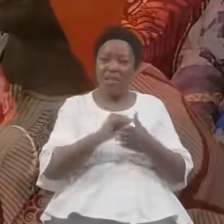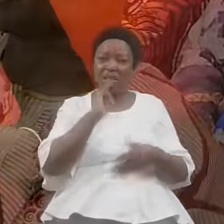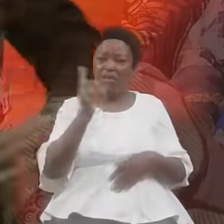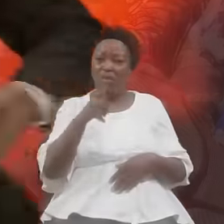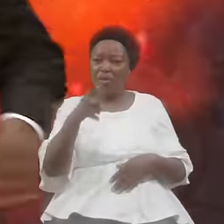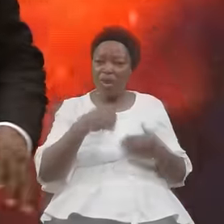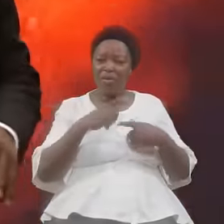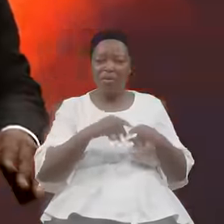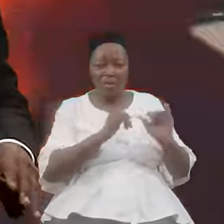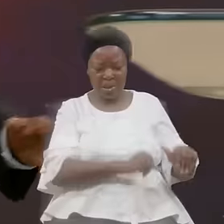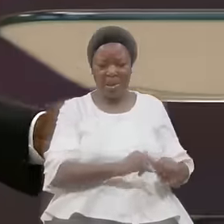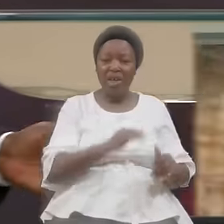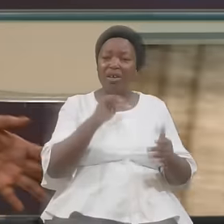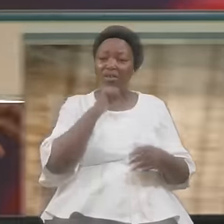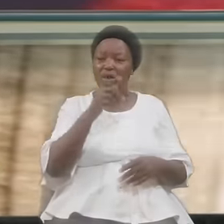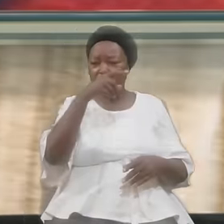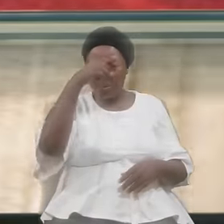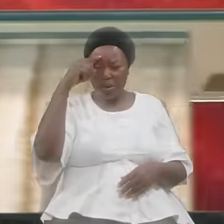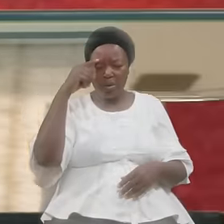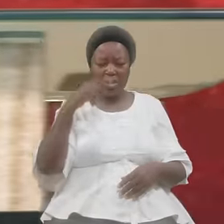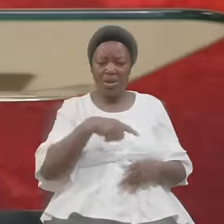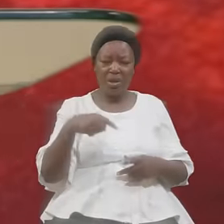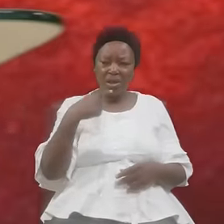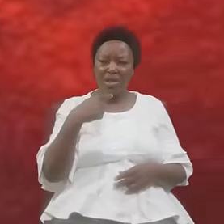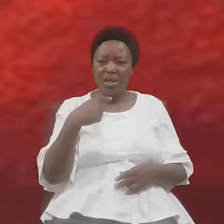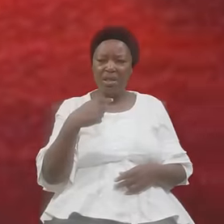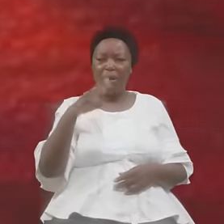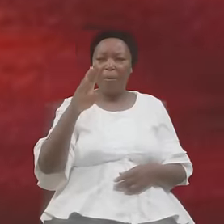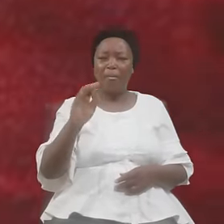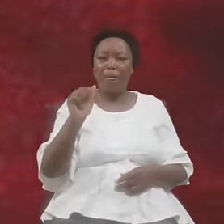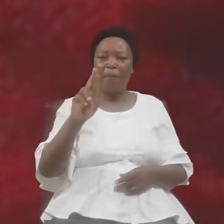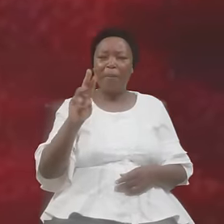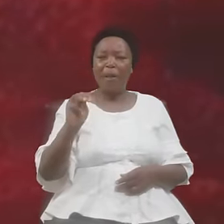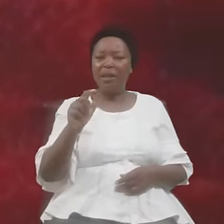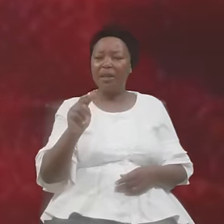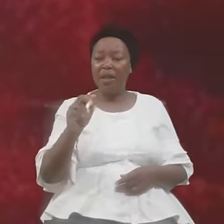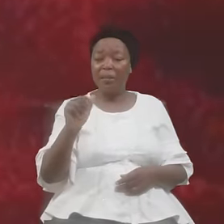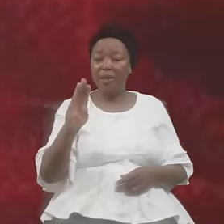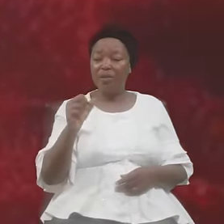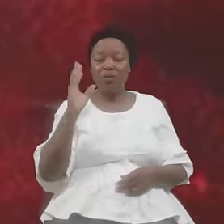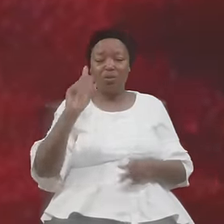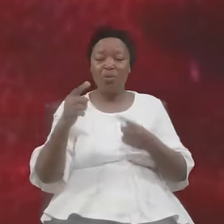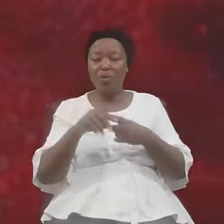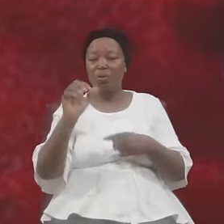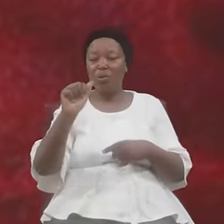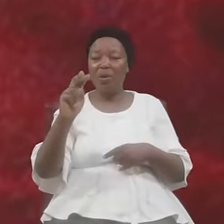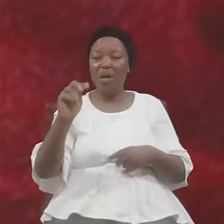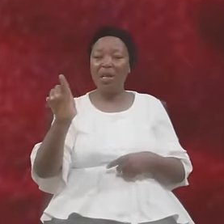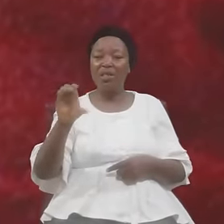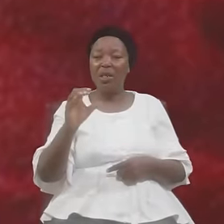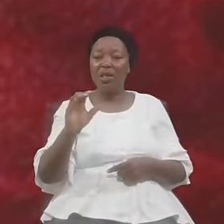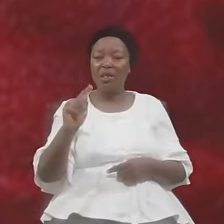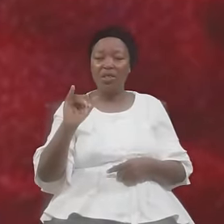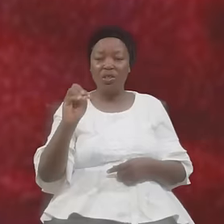Not Because You Know They Said Barnabas Should Go To Antioch He Went And He Was A Good